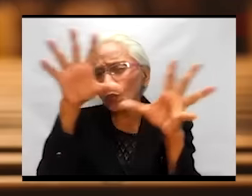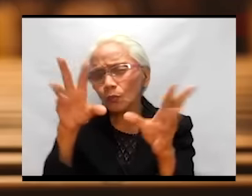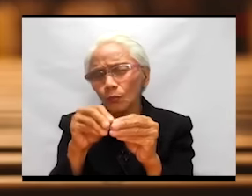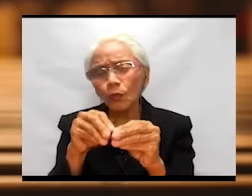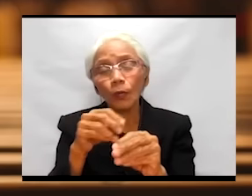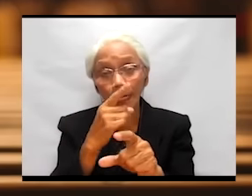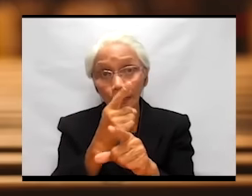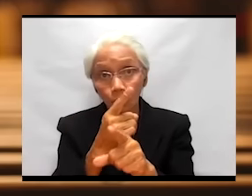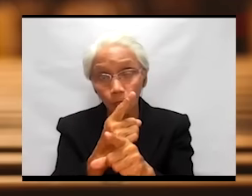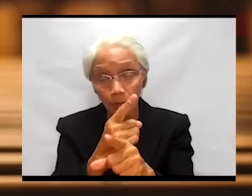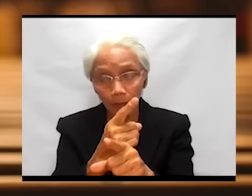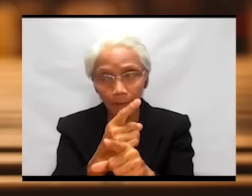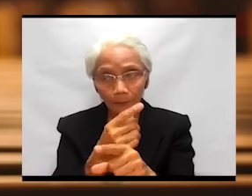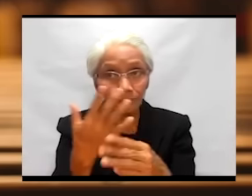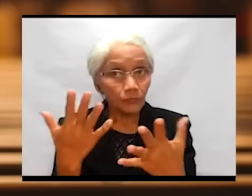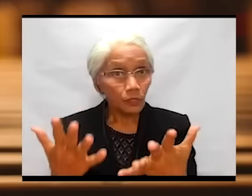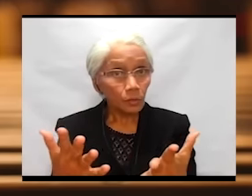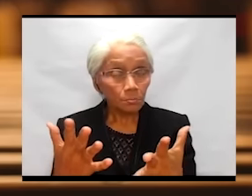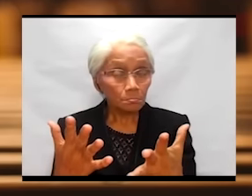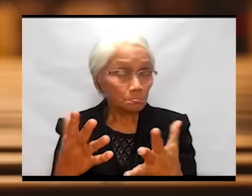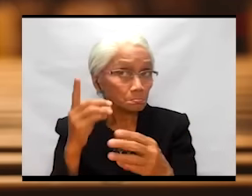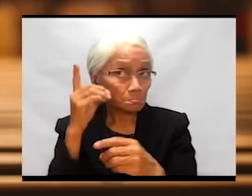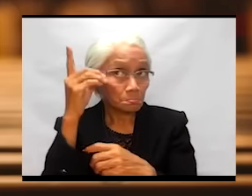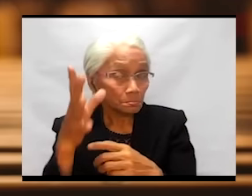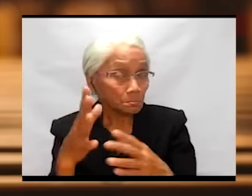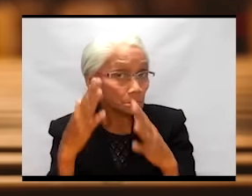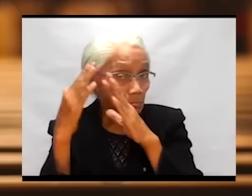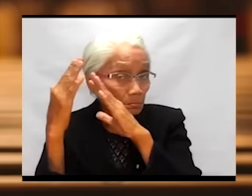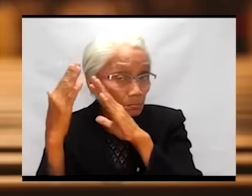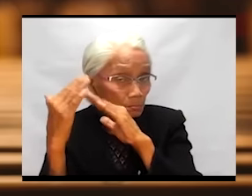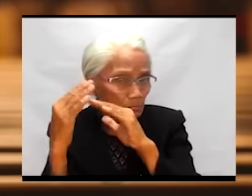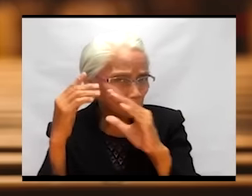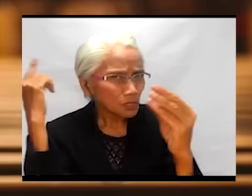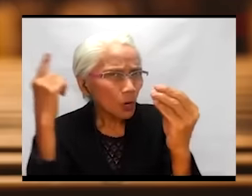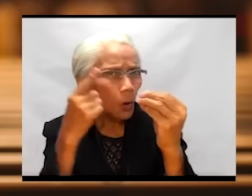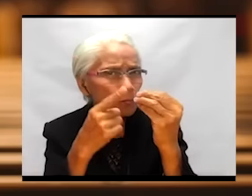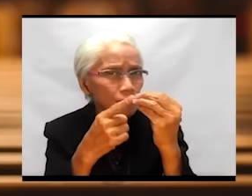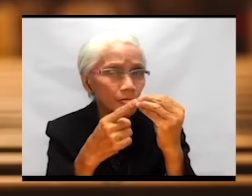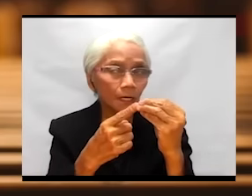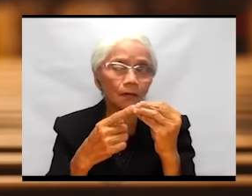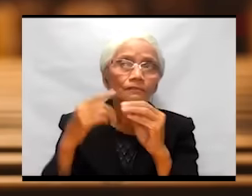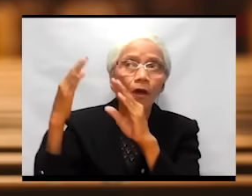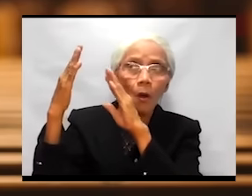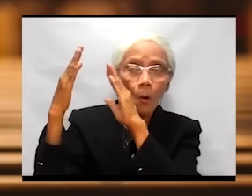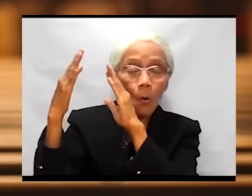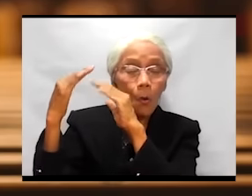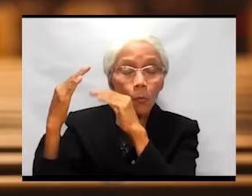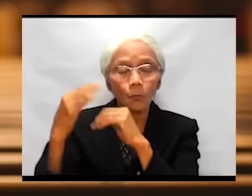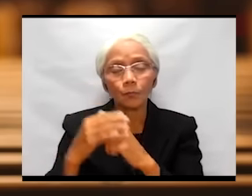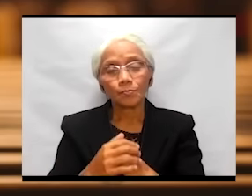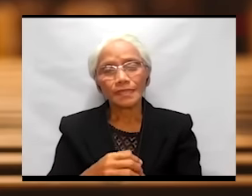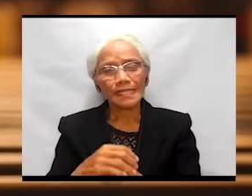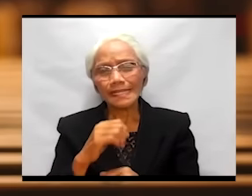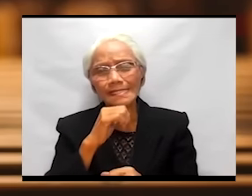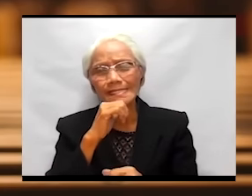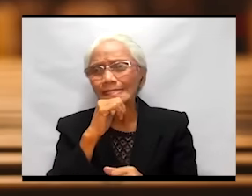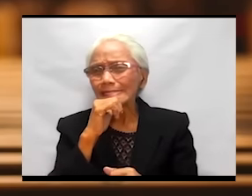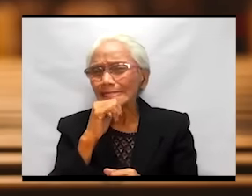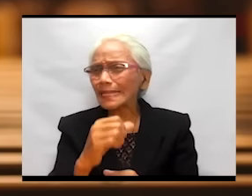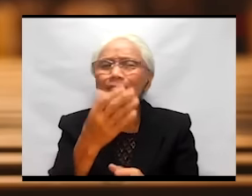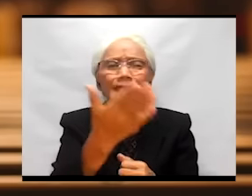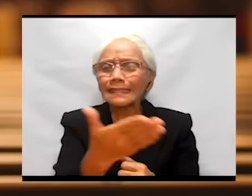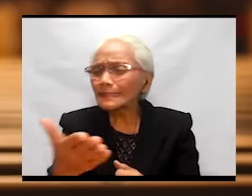Hope, the destination of hope, the object of hope, is not